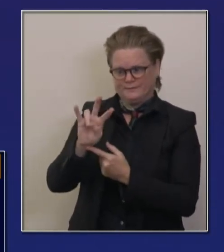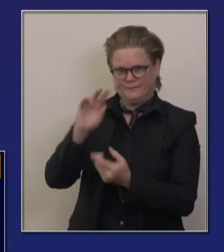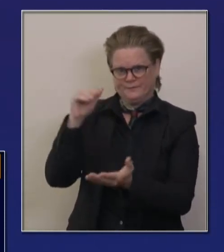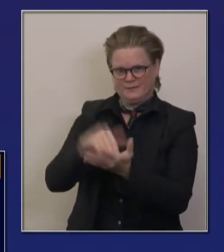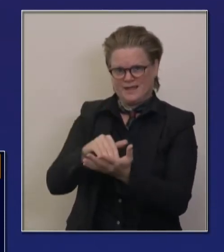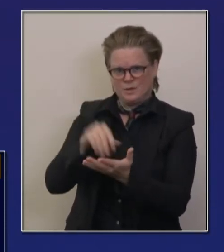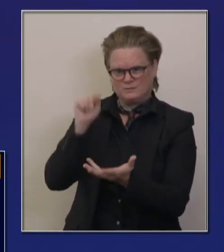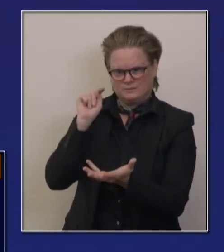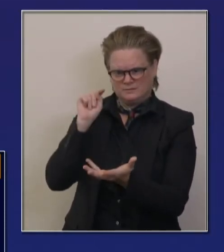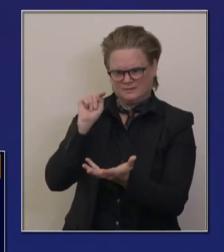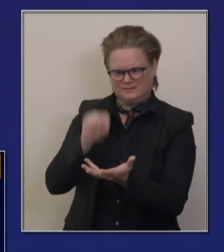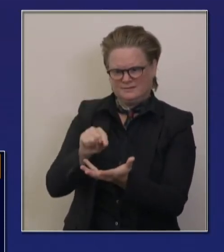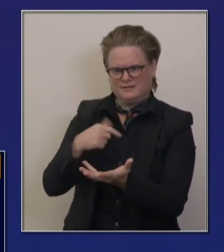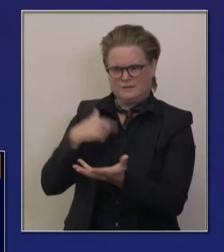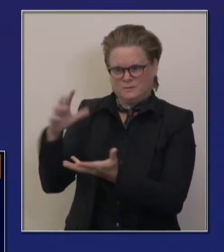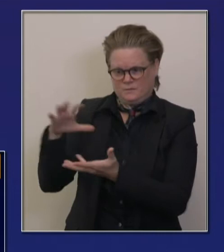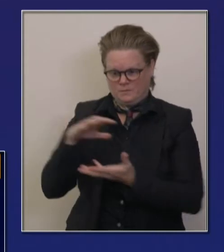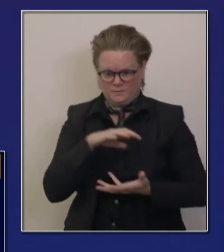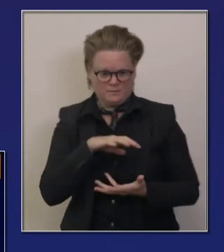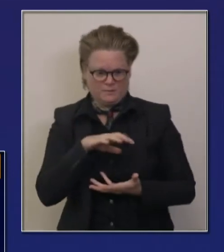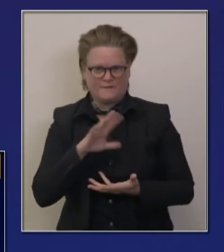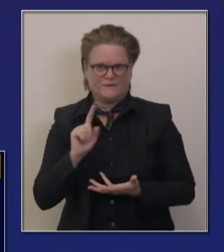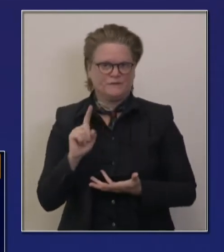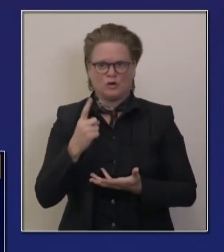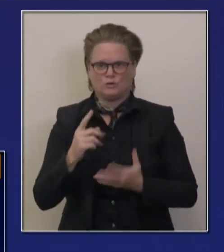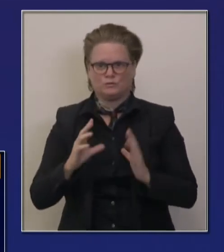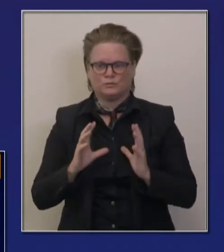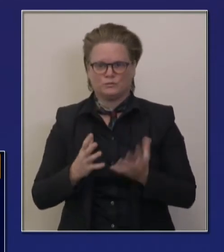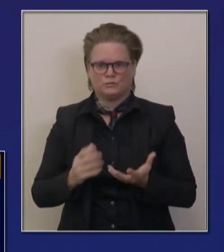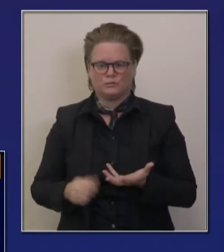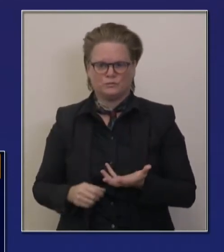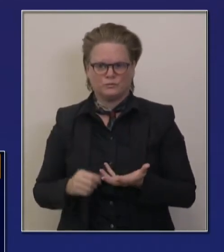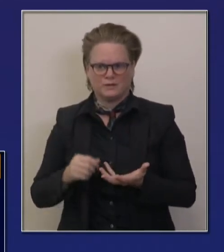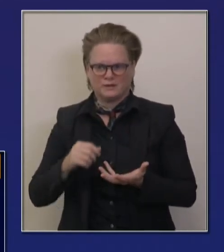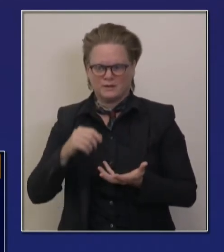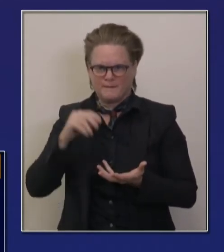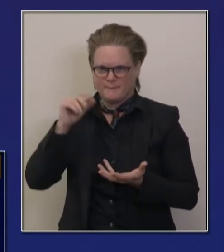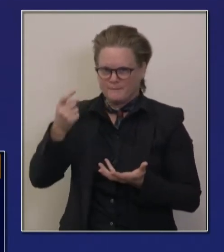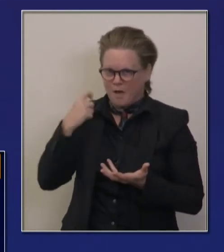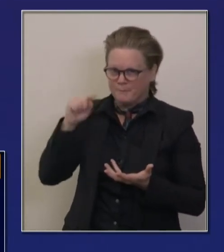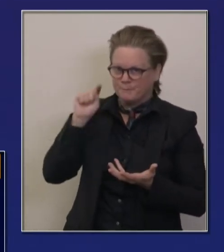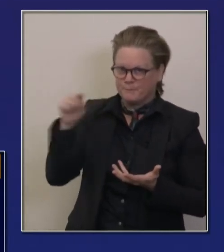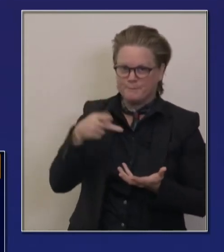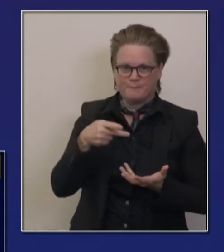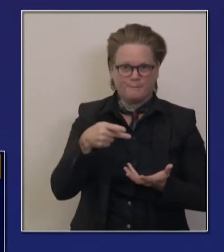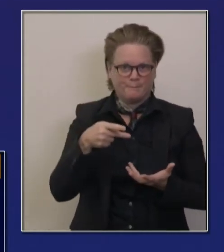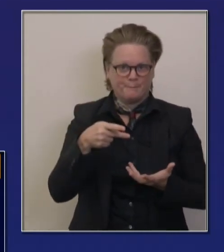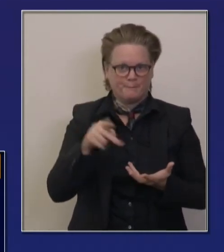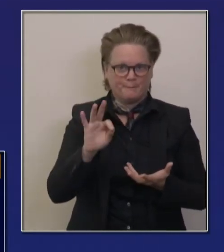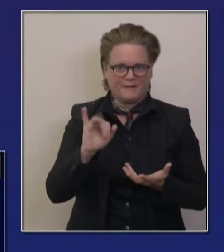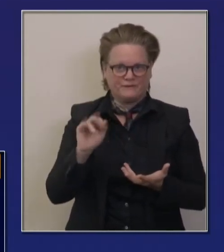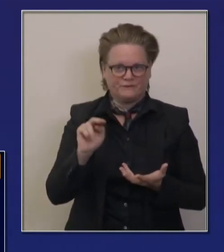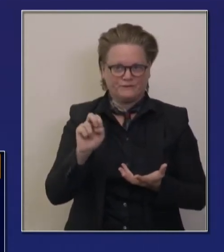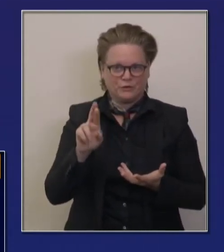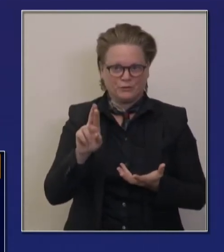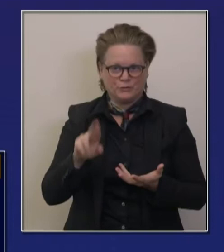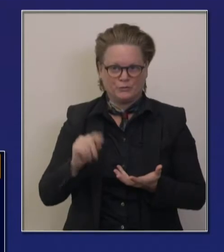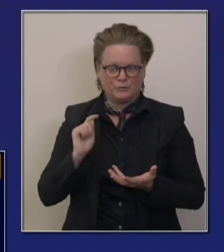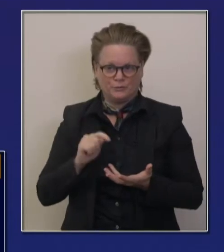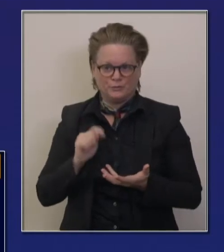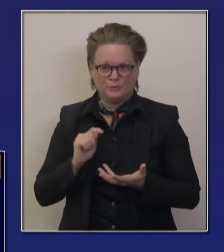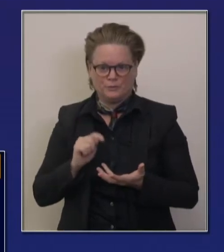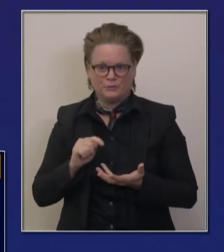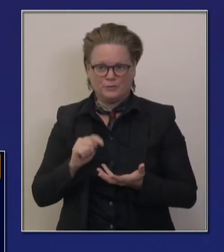are our planning assumption for Pfizer's first distribution. But you had Pfizer, Moderna, Moderna, then